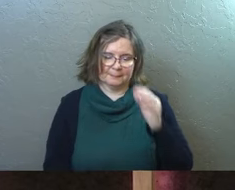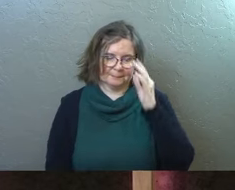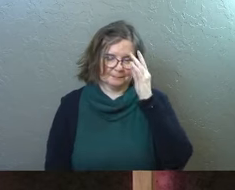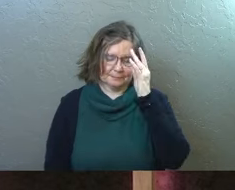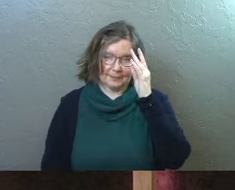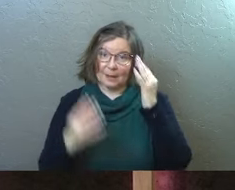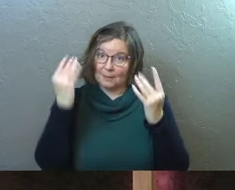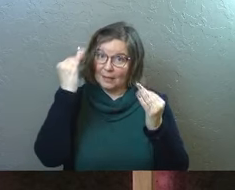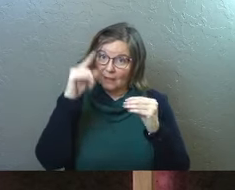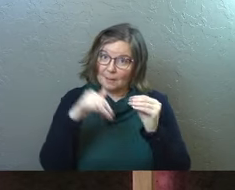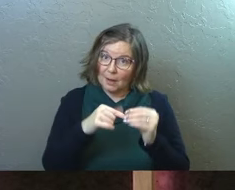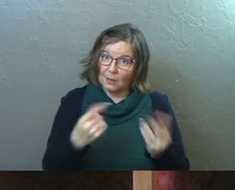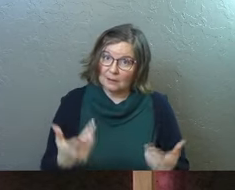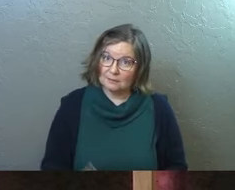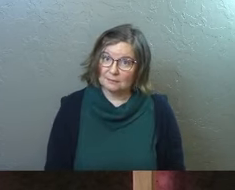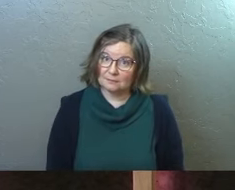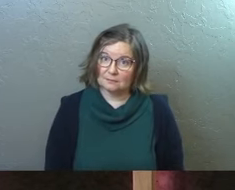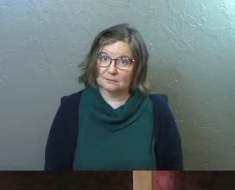Think about it.